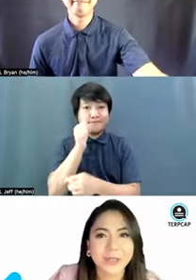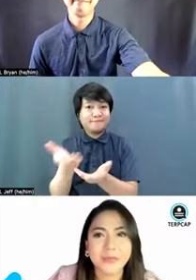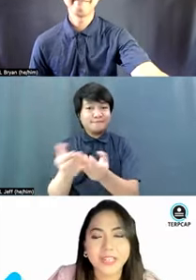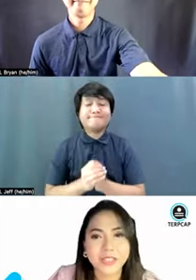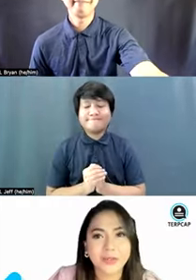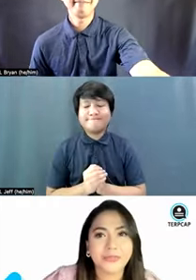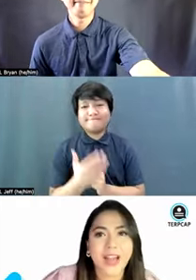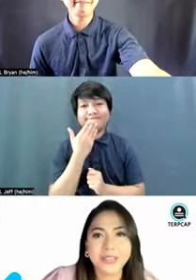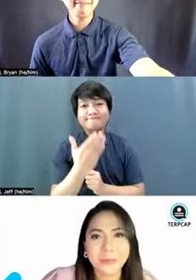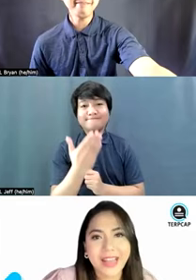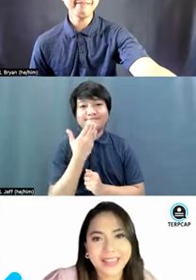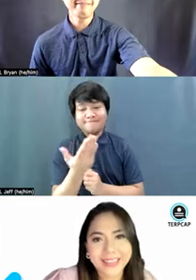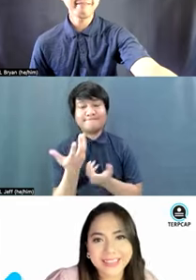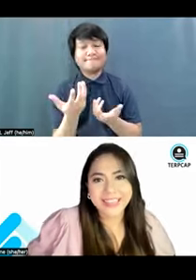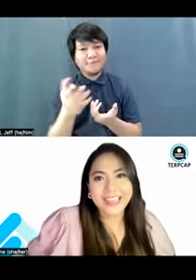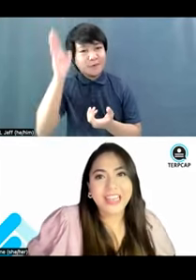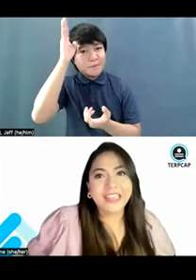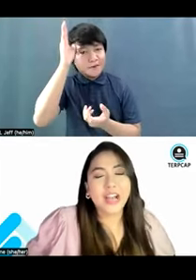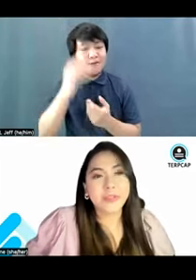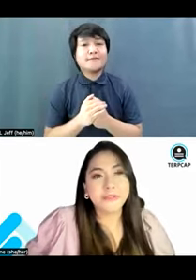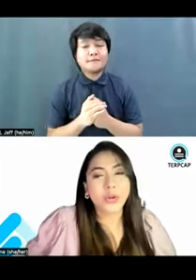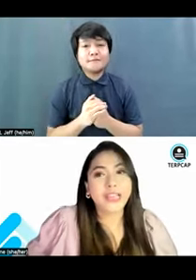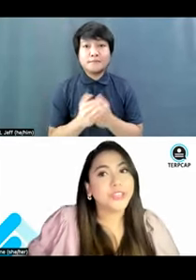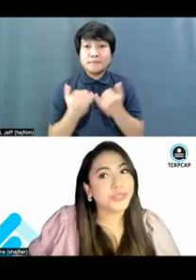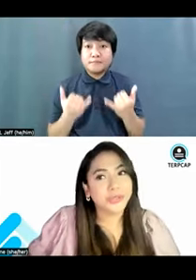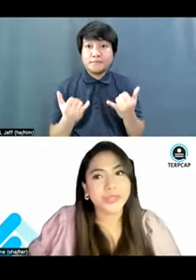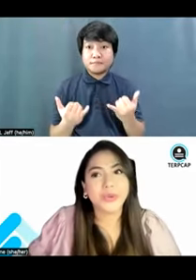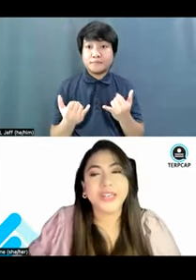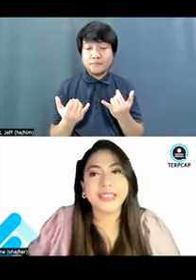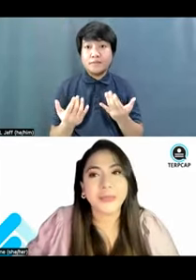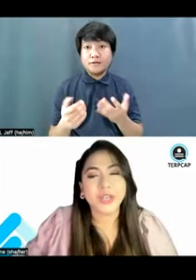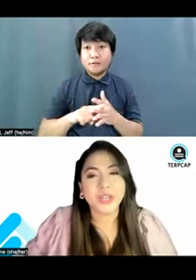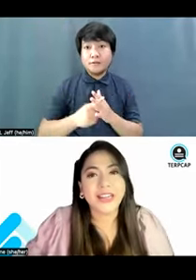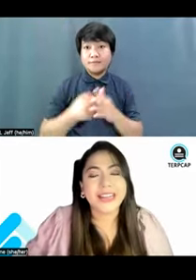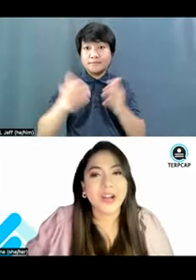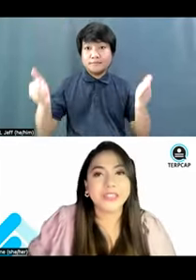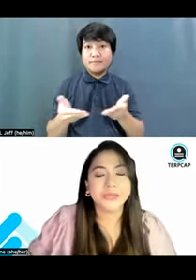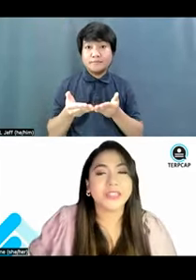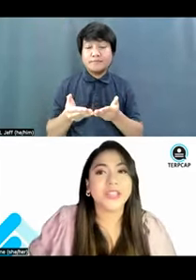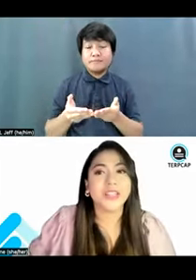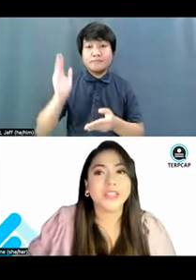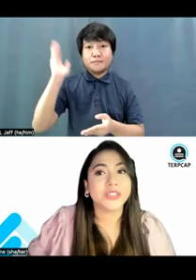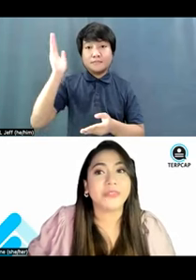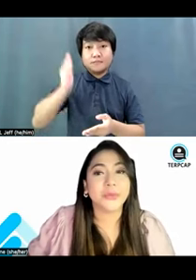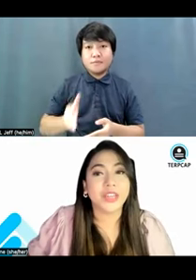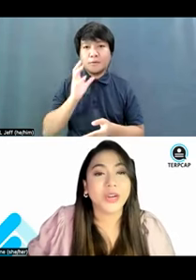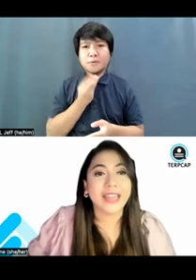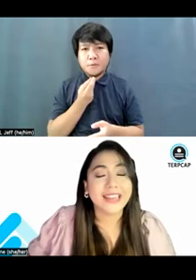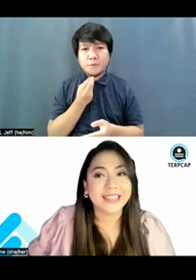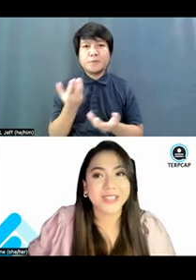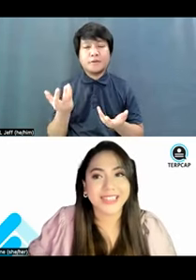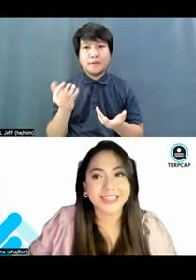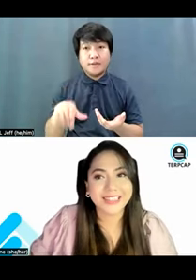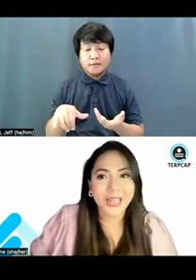Thank you so much, co-founder Brian. Now, before I introduce to you our speaker, allow me to acknowledge the following